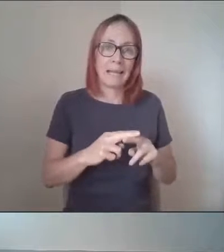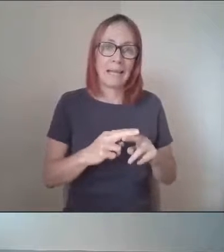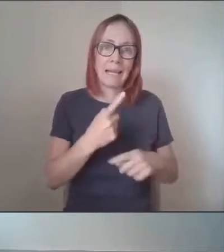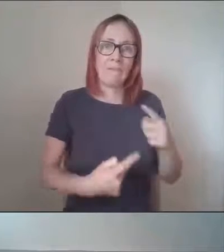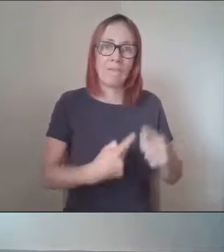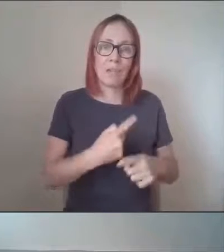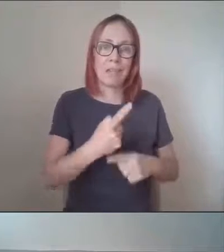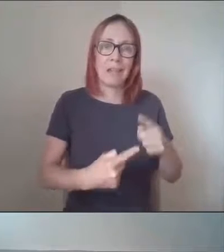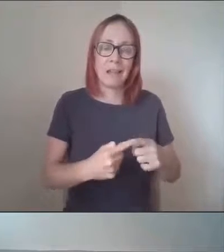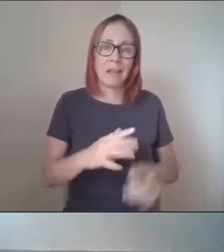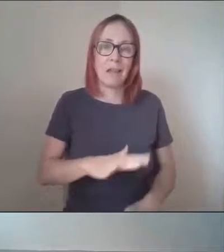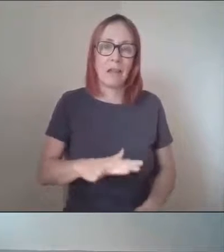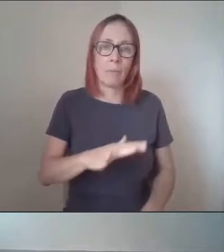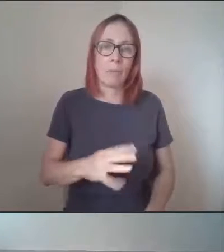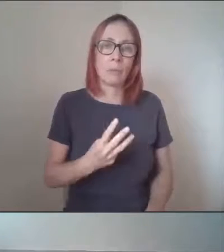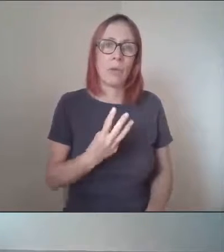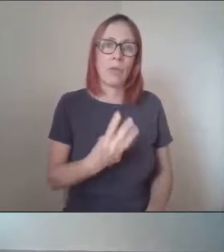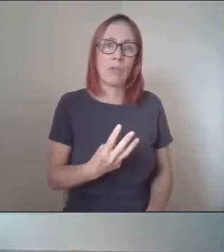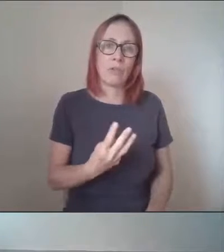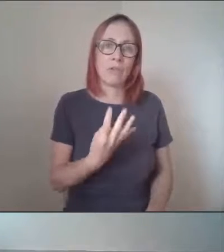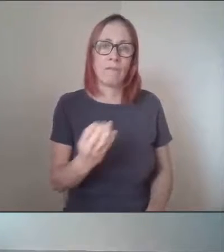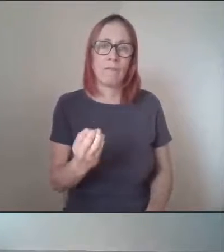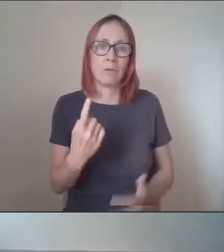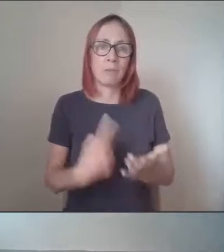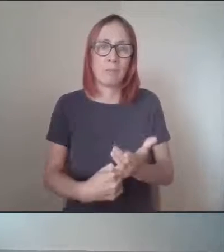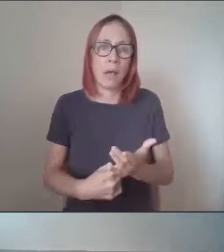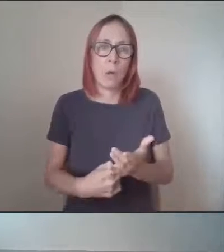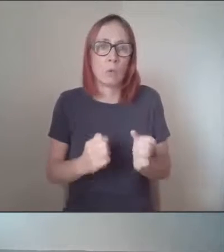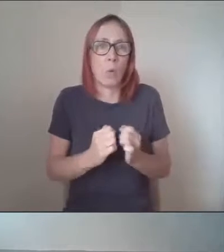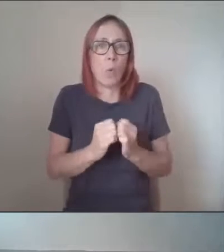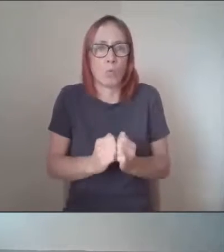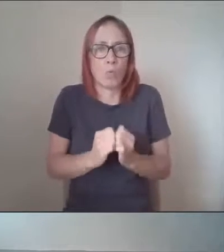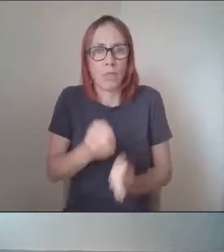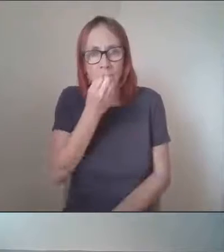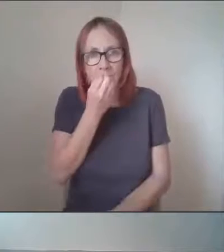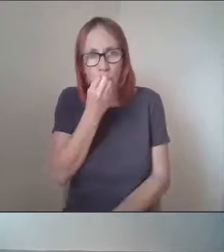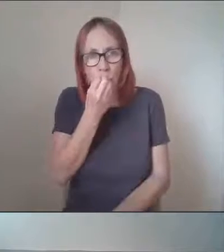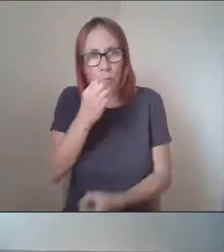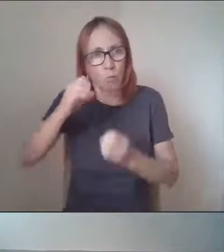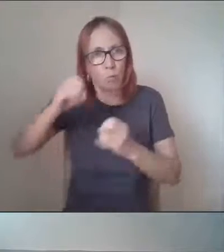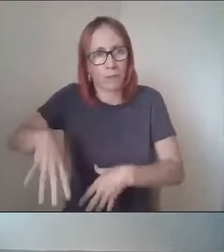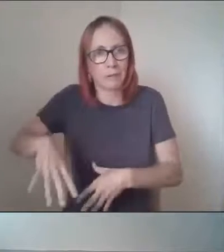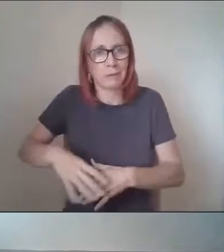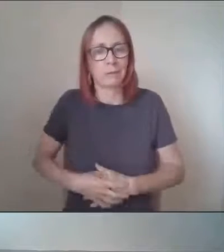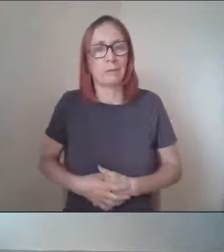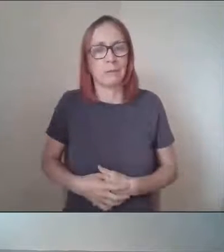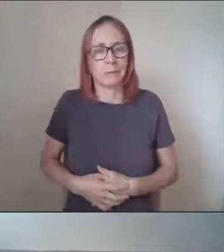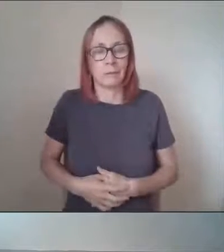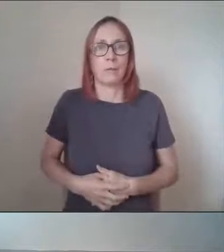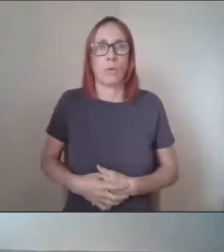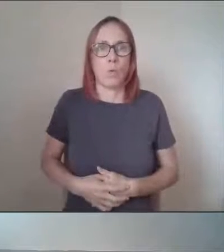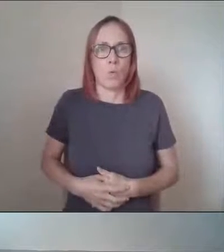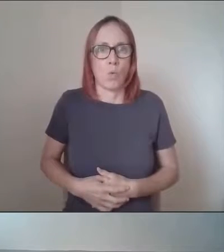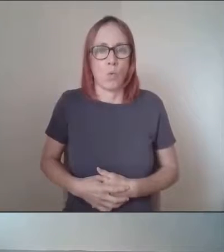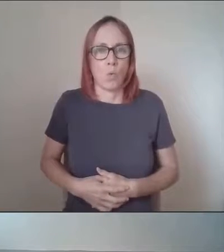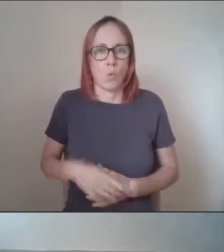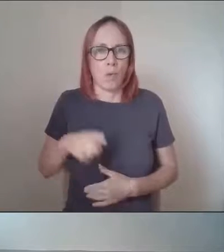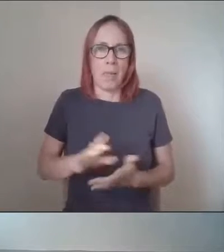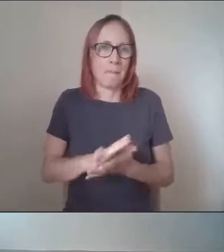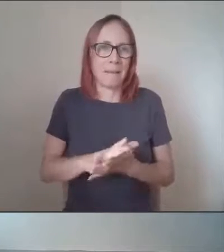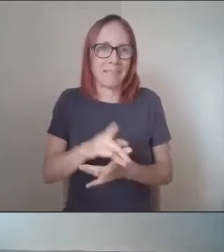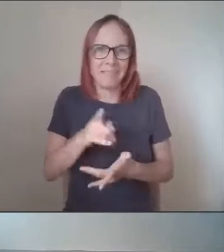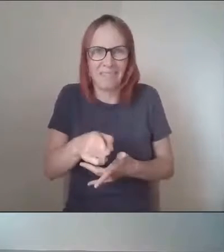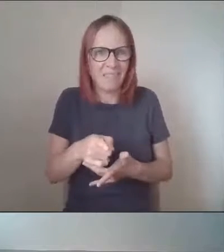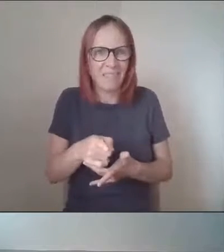You can have a week's holiday for that. That's incredible. Oh my God. What about you, Gail? So